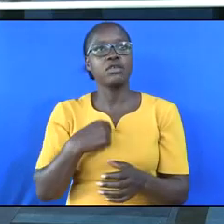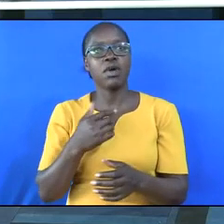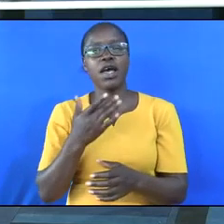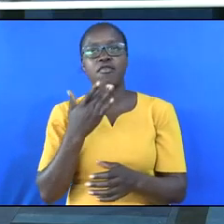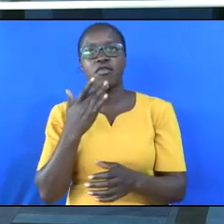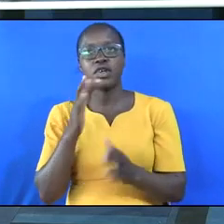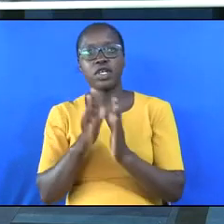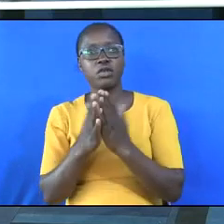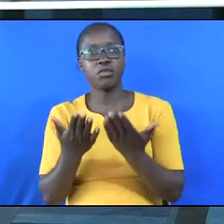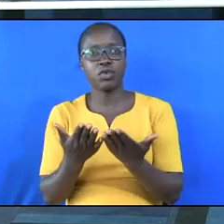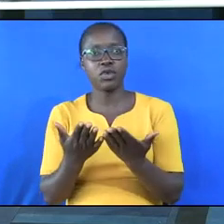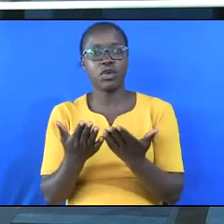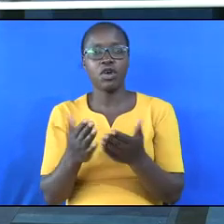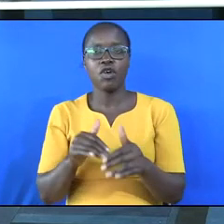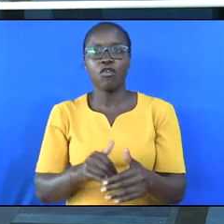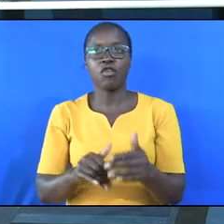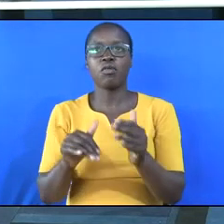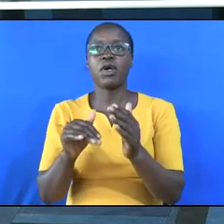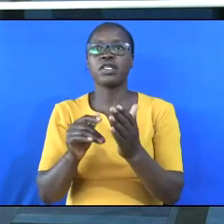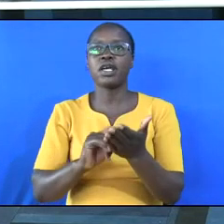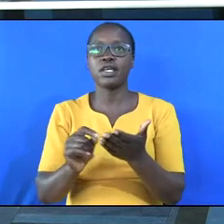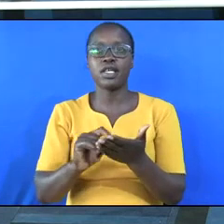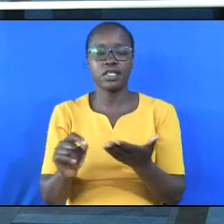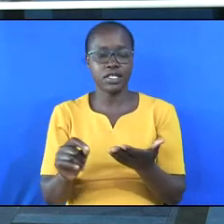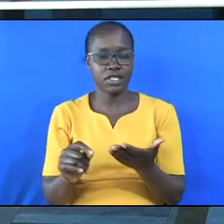followed by the writings of Dr. Luke.